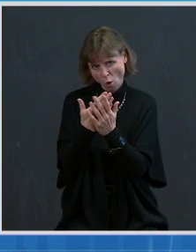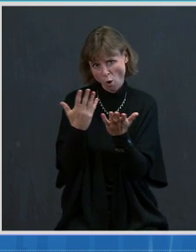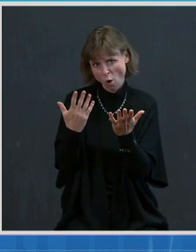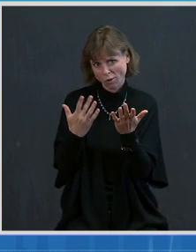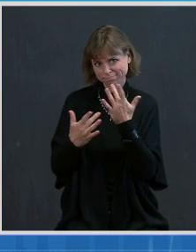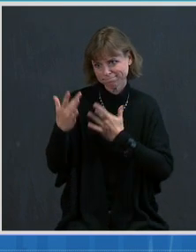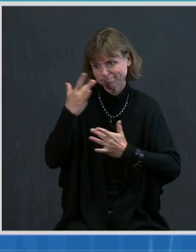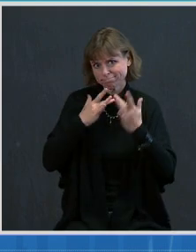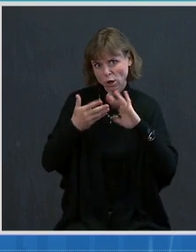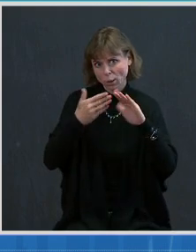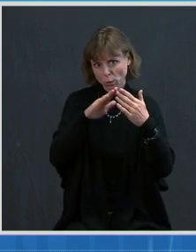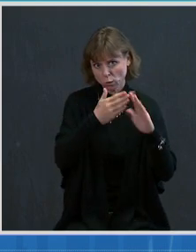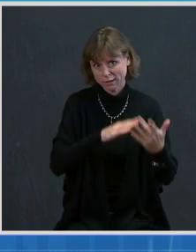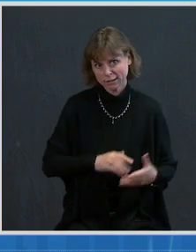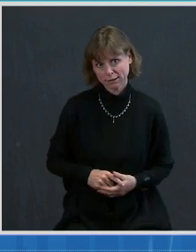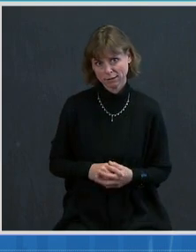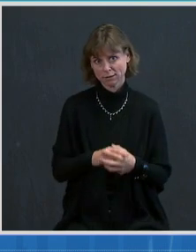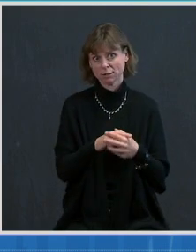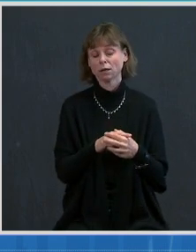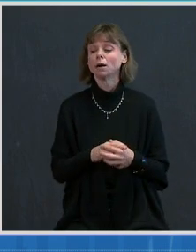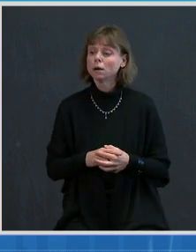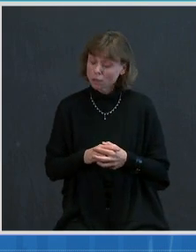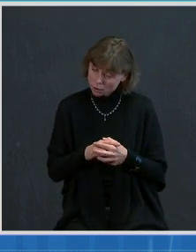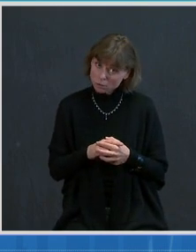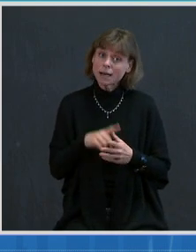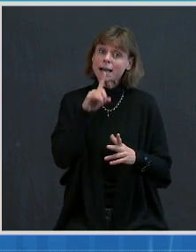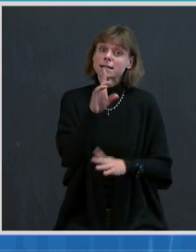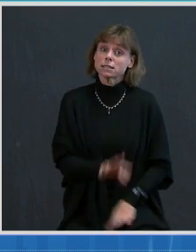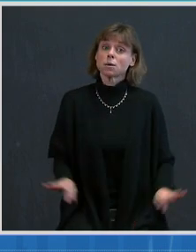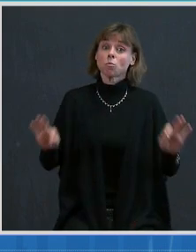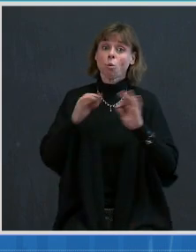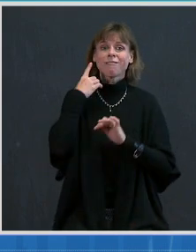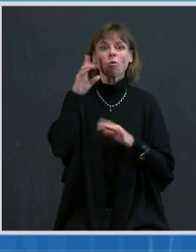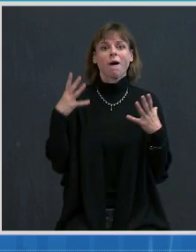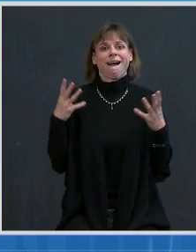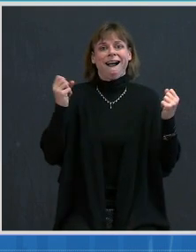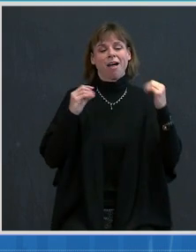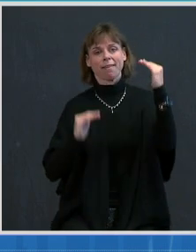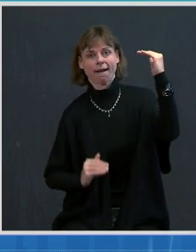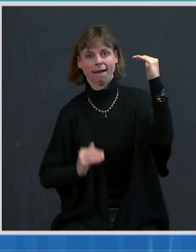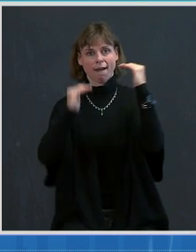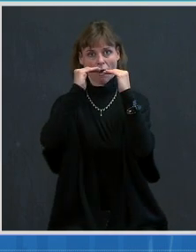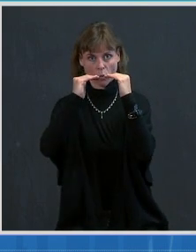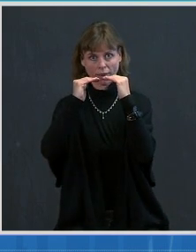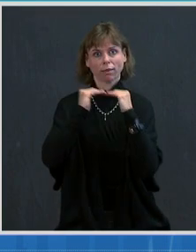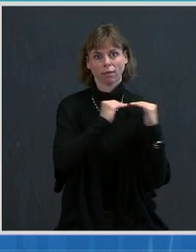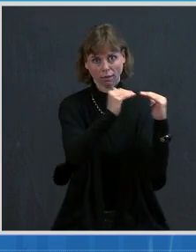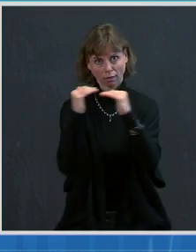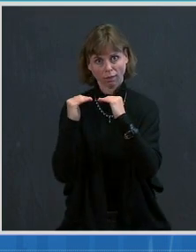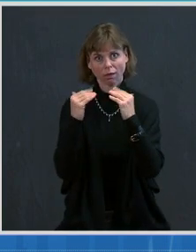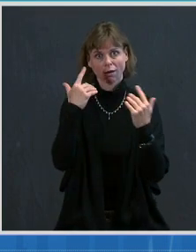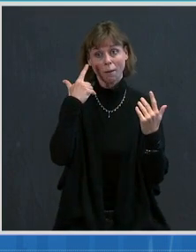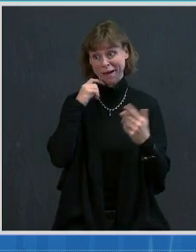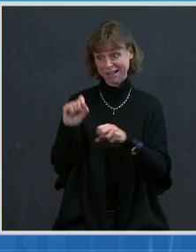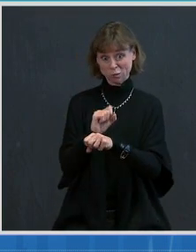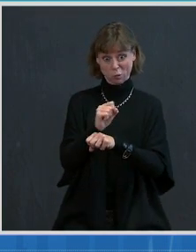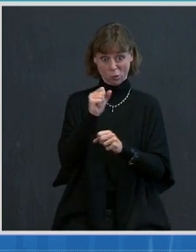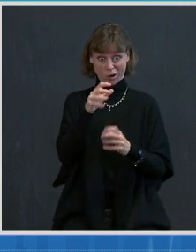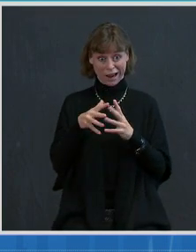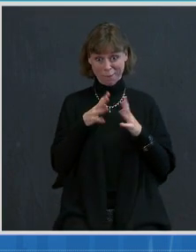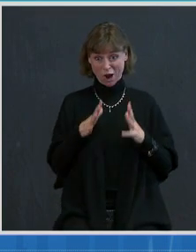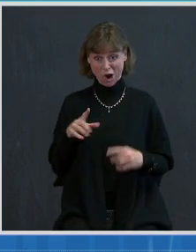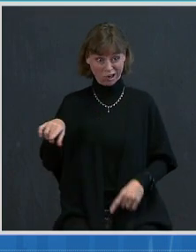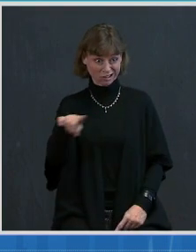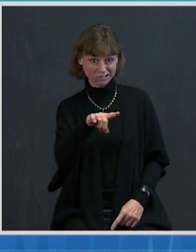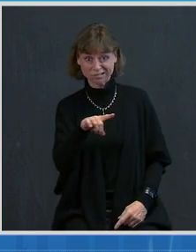This is an important health equity step, as working and lower income Americans have faced the brunt of this crisis